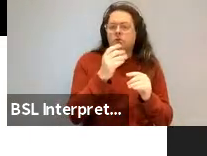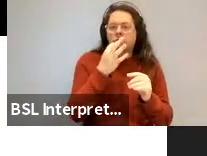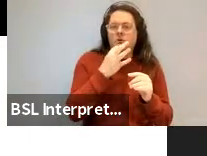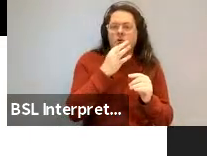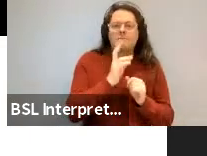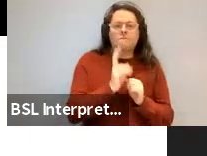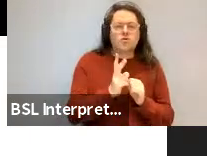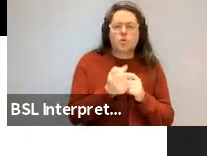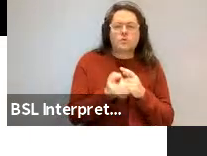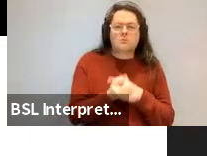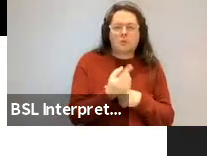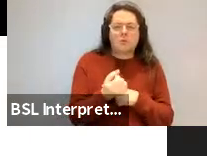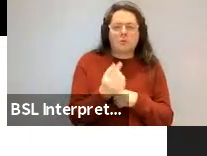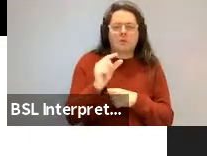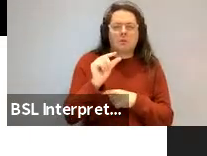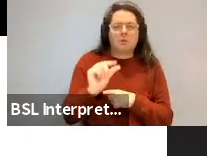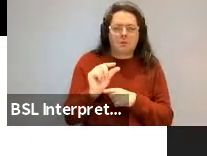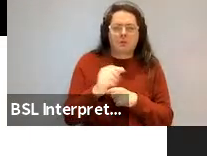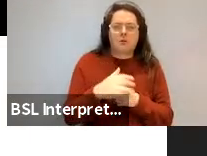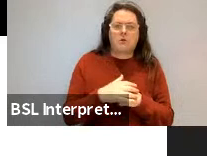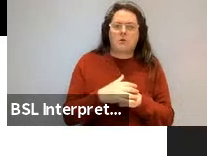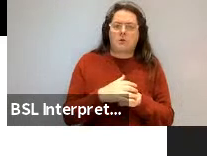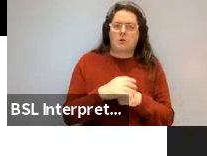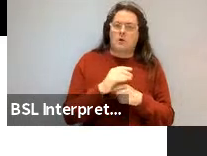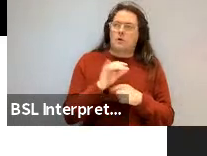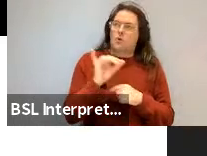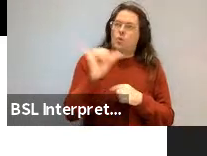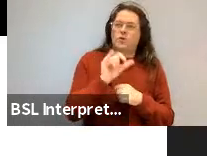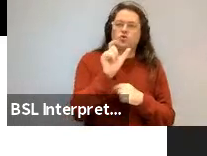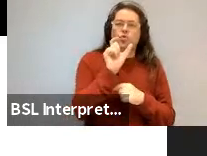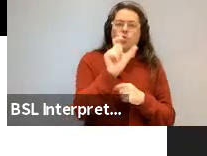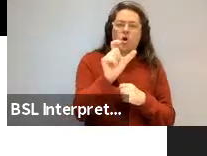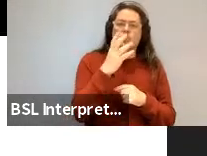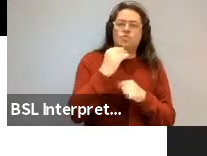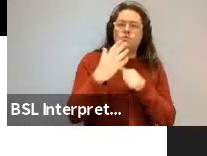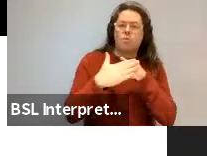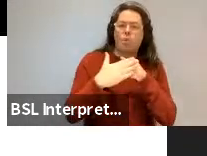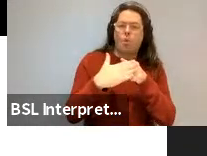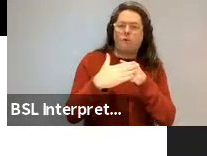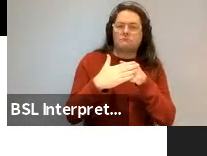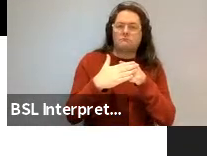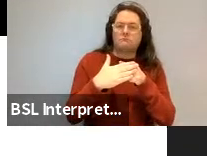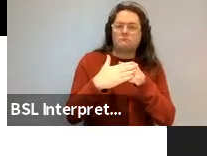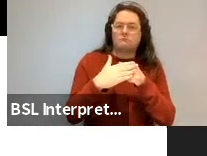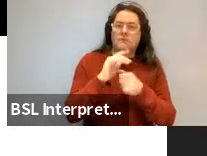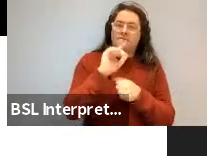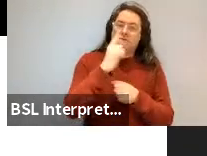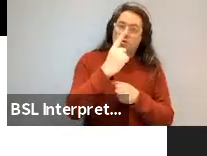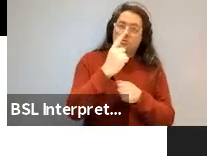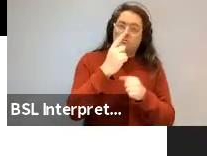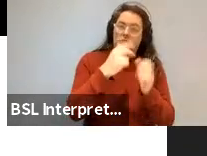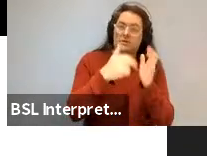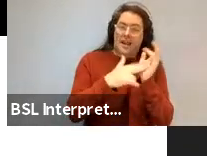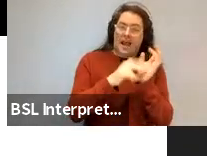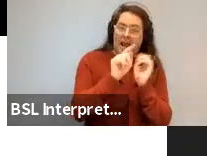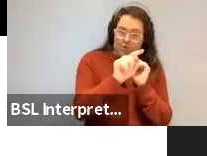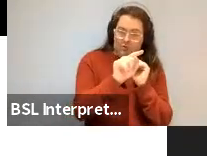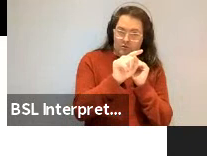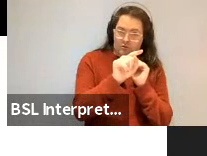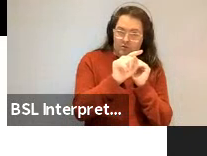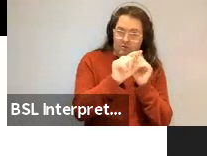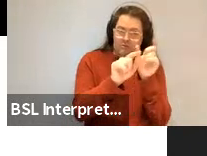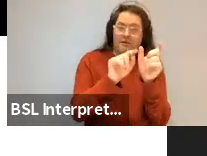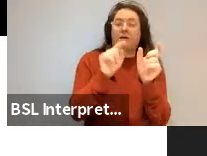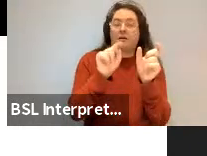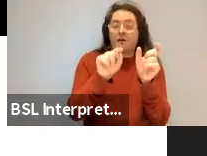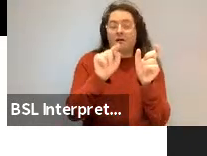know which of the words is more accessible. So is the first noun or the second noun more accessible? What does it mean